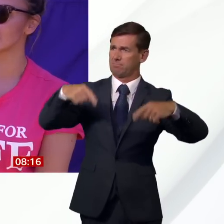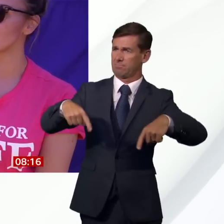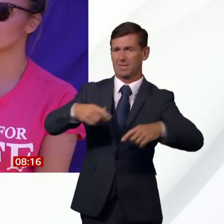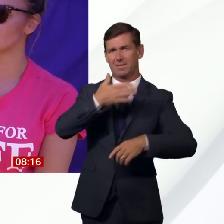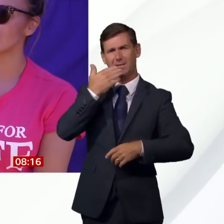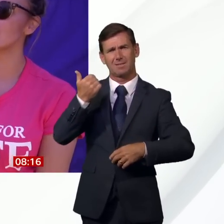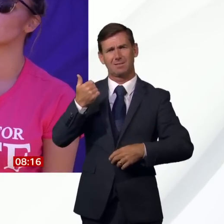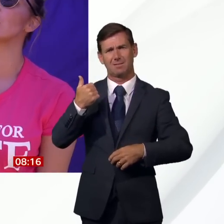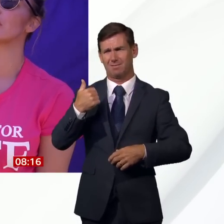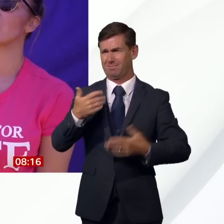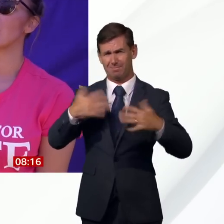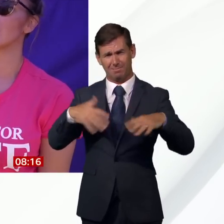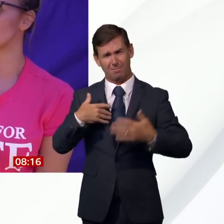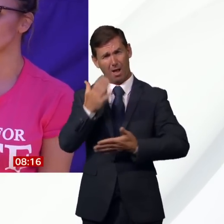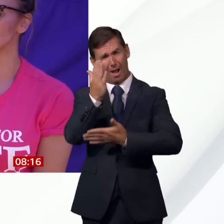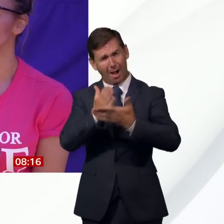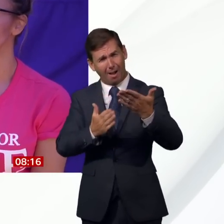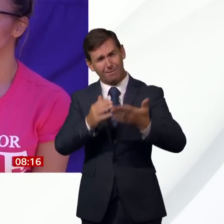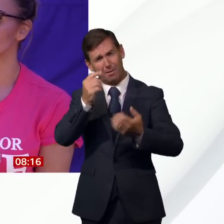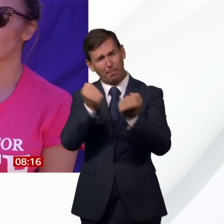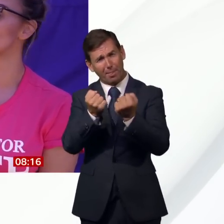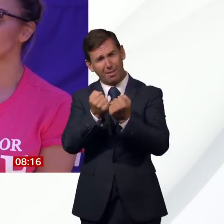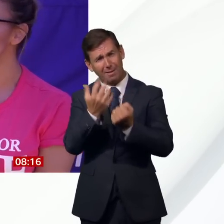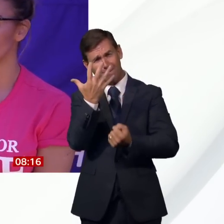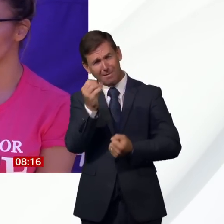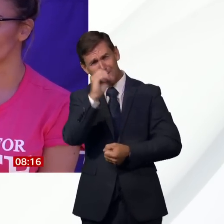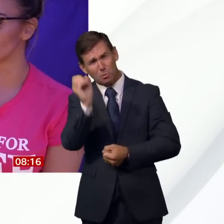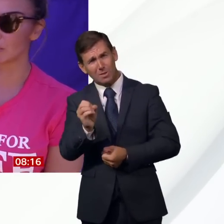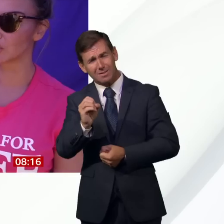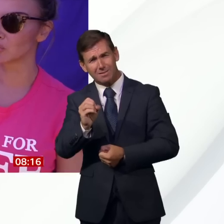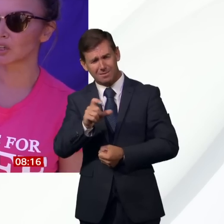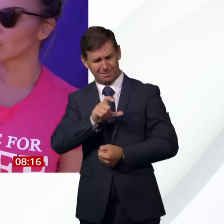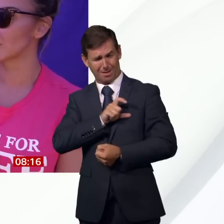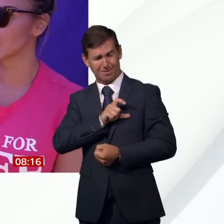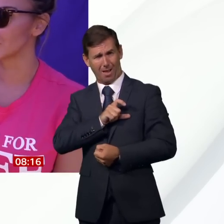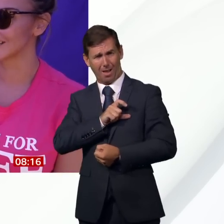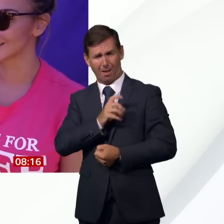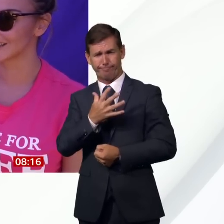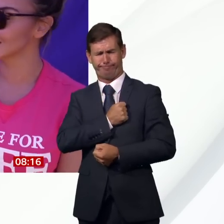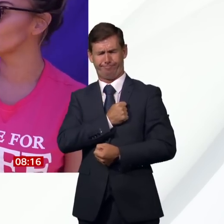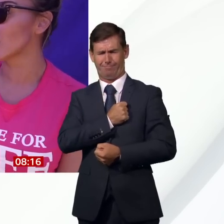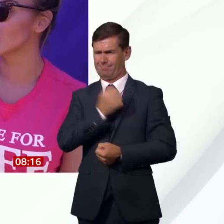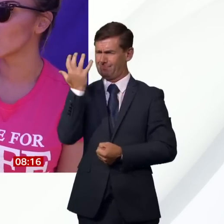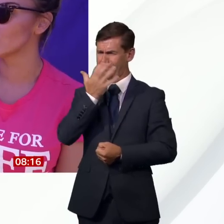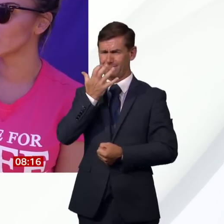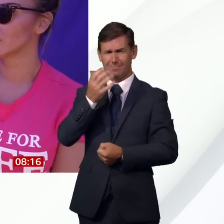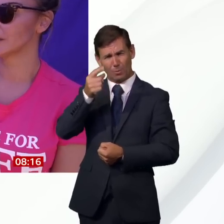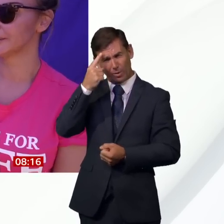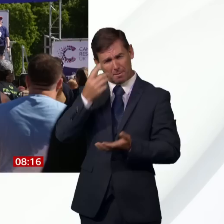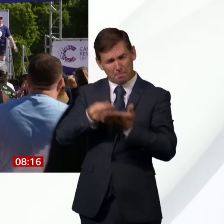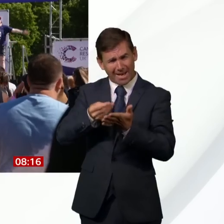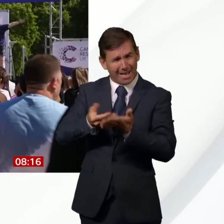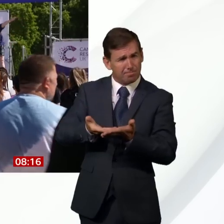That's just not acceptable. Even with the amount of research that's already been done and the amount of money already raised, and it's still not enough.